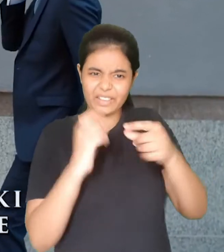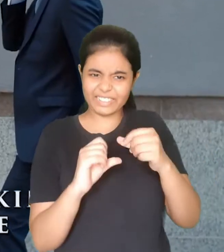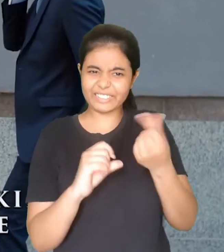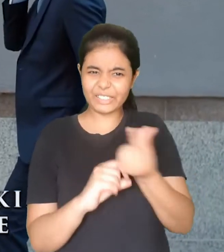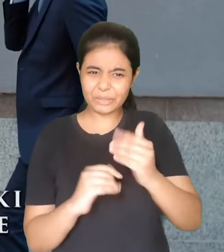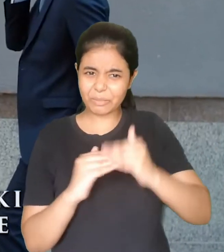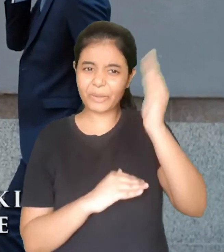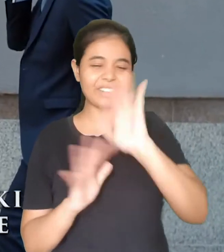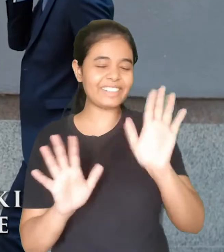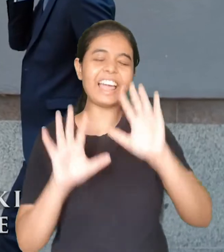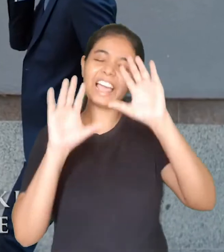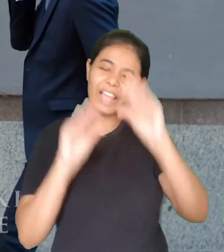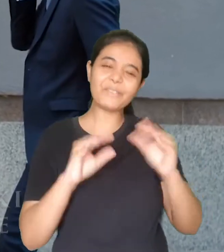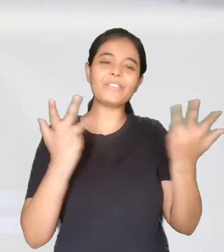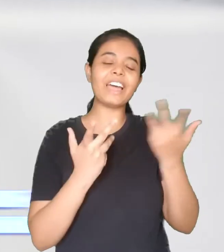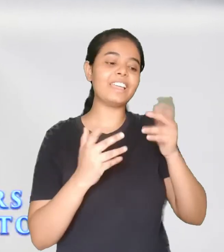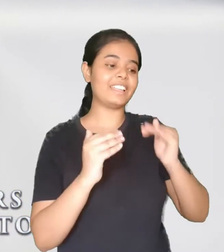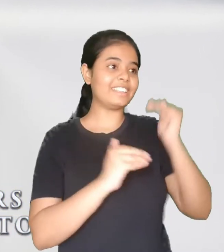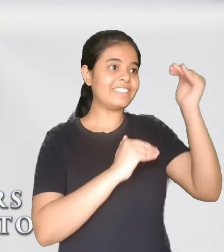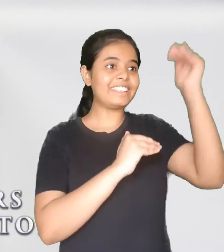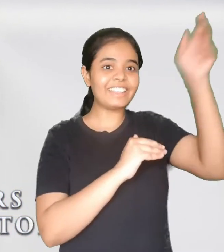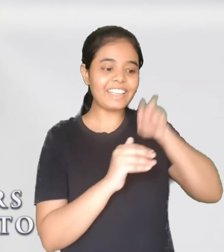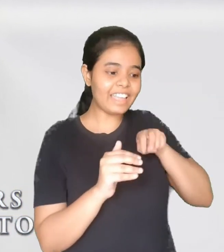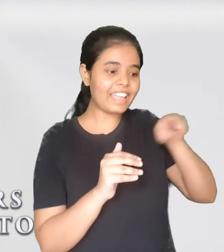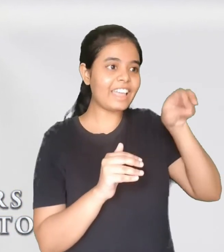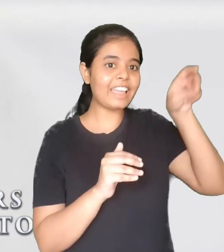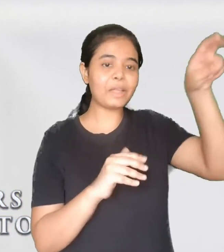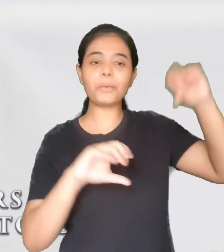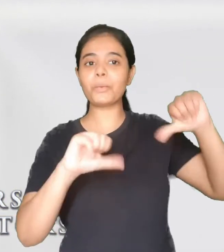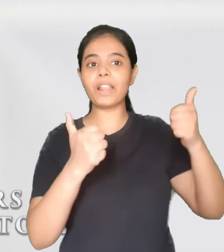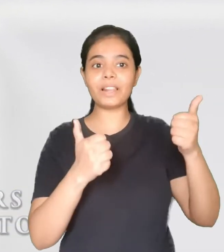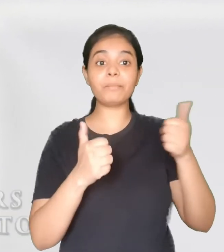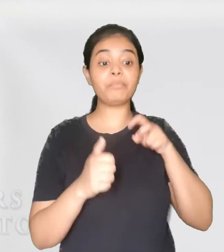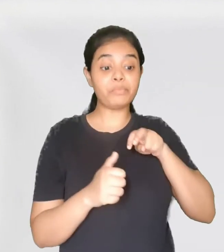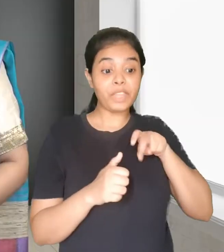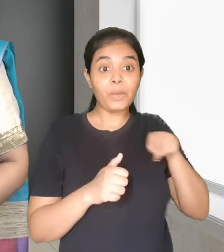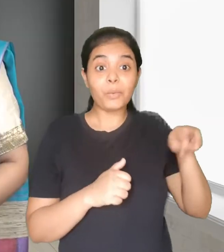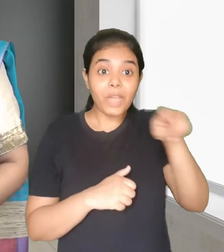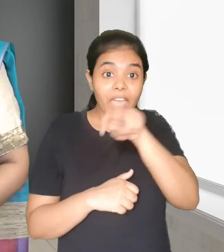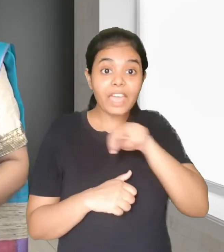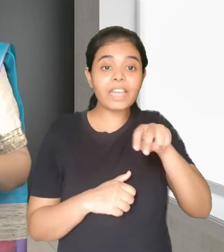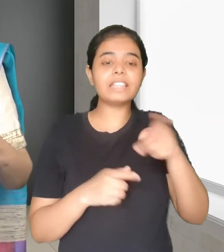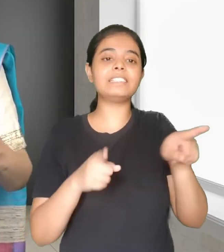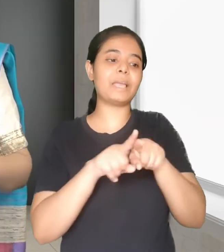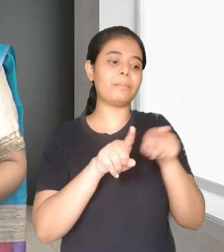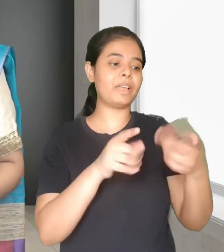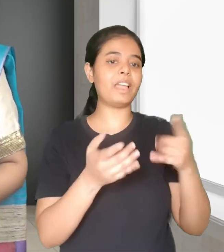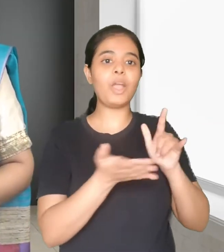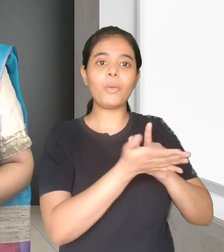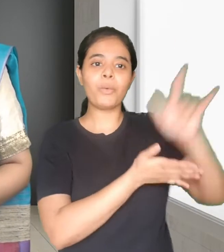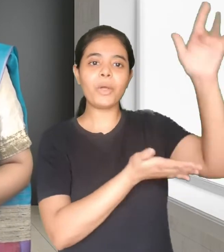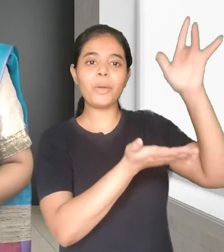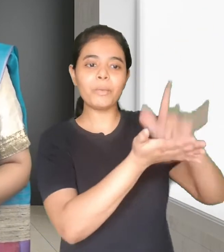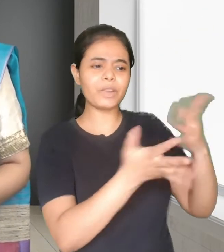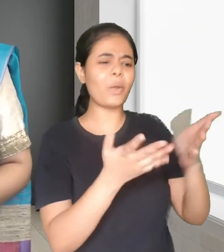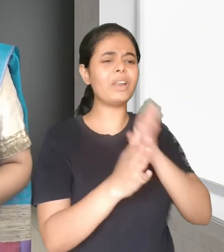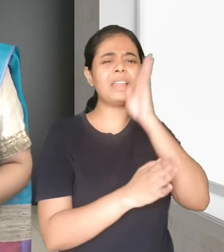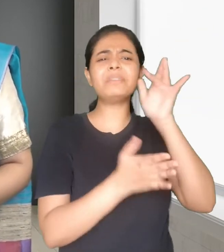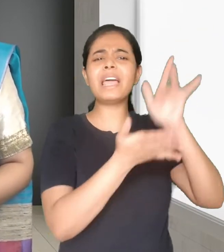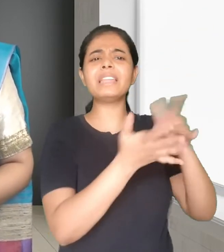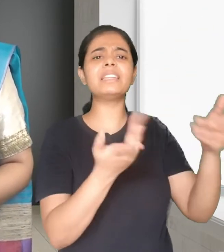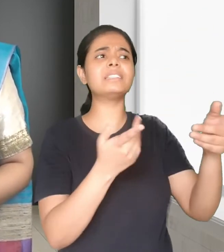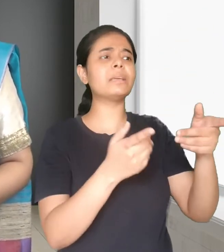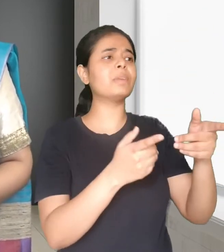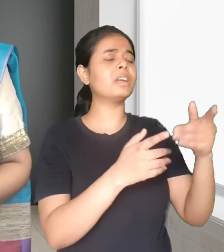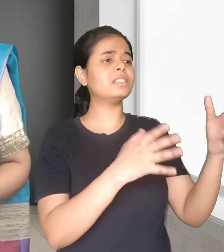Stand while talking on the phone. Take the stairs instead of the elevator or get off a few floors early and take the